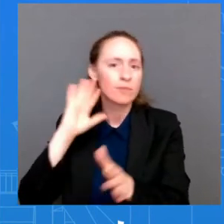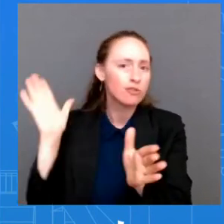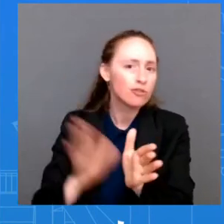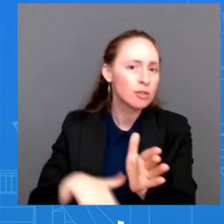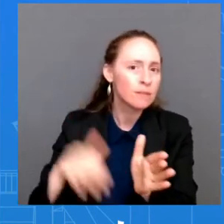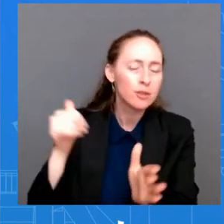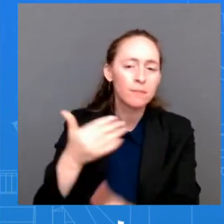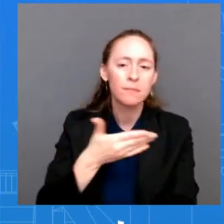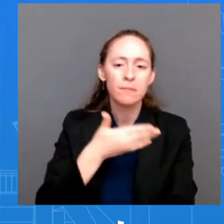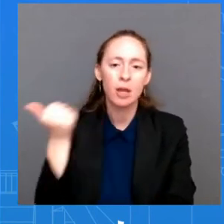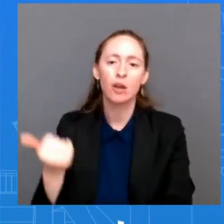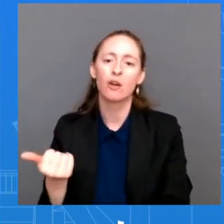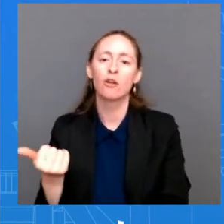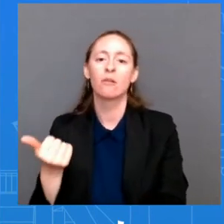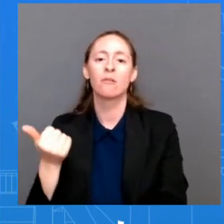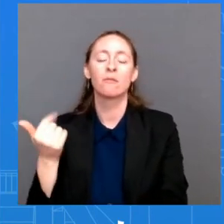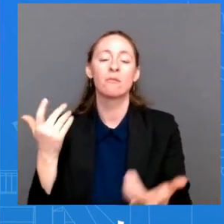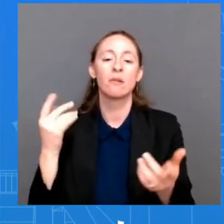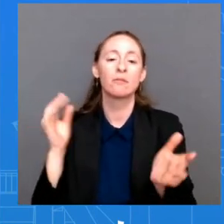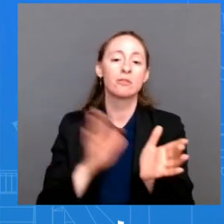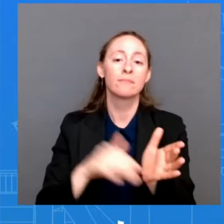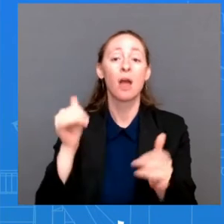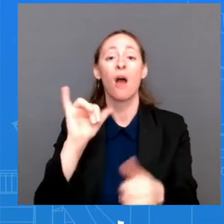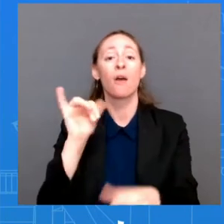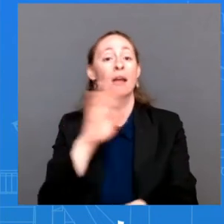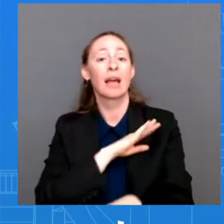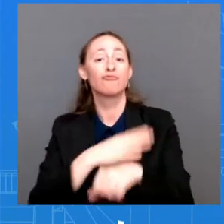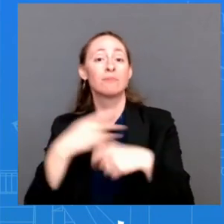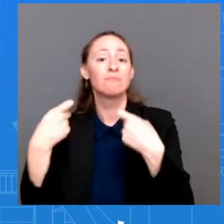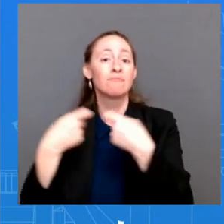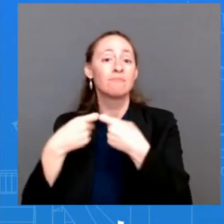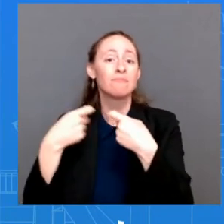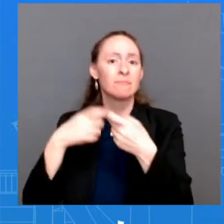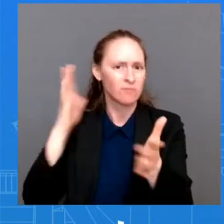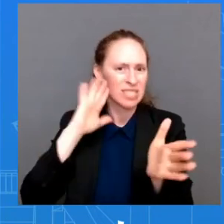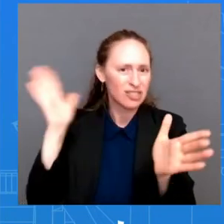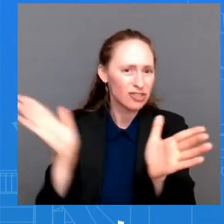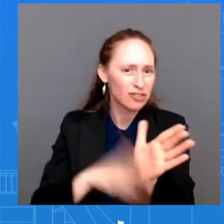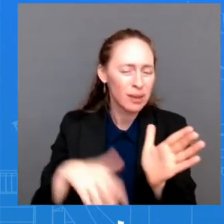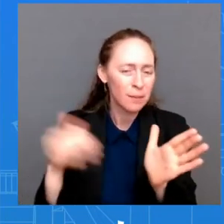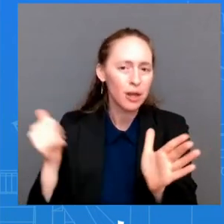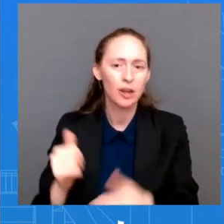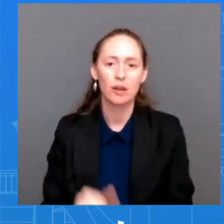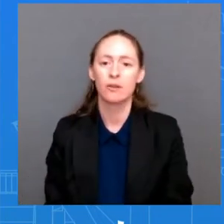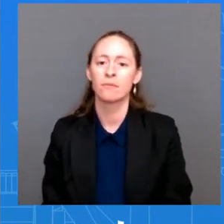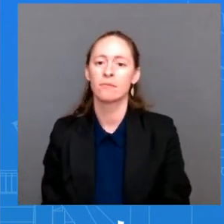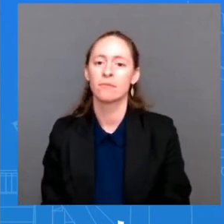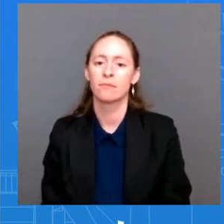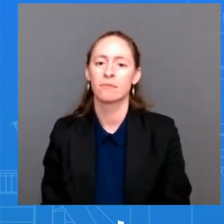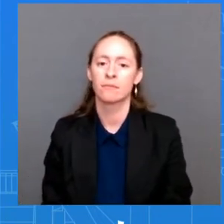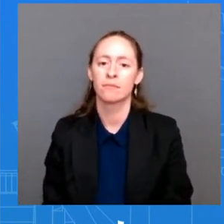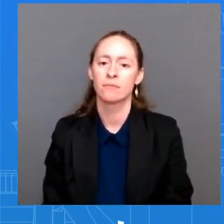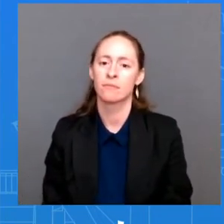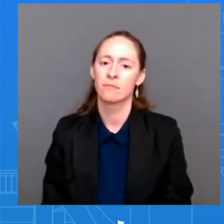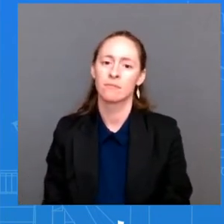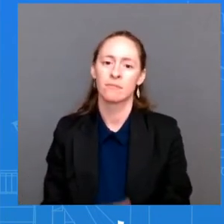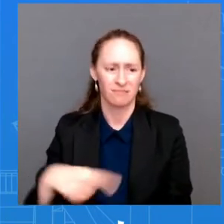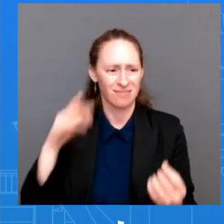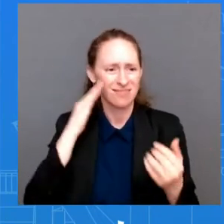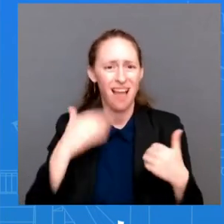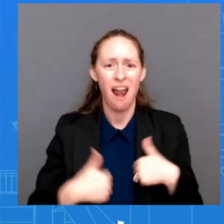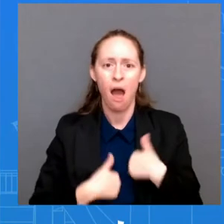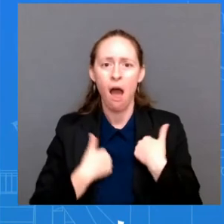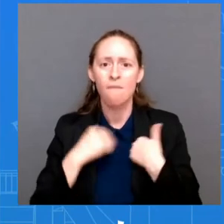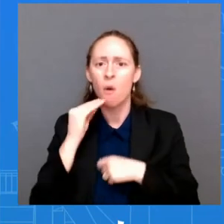energy uh for for families who are sitting around their kitchen table trying to figure out how are they going to pay for